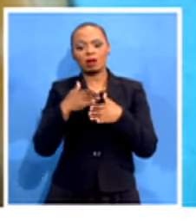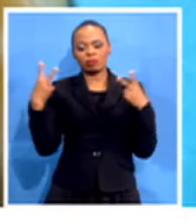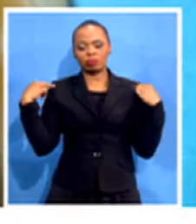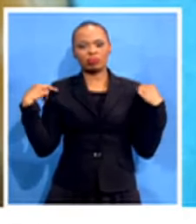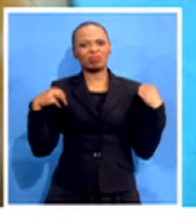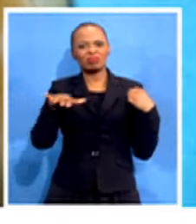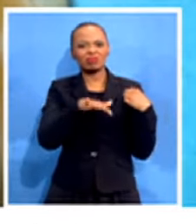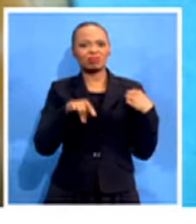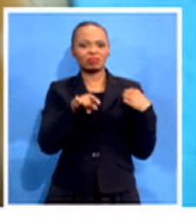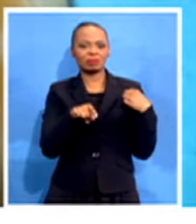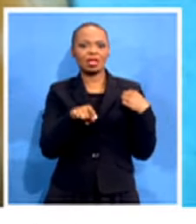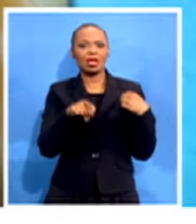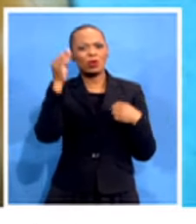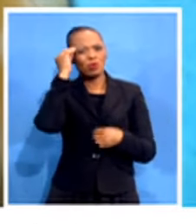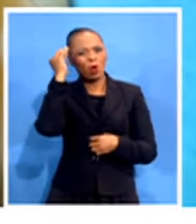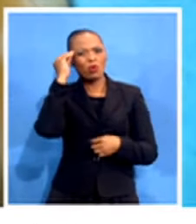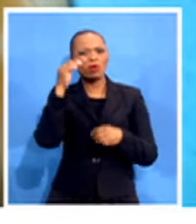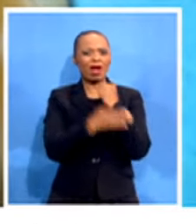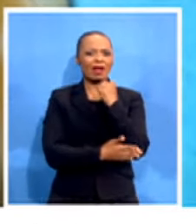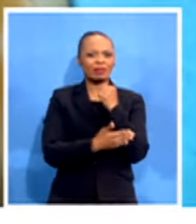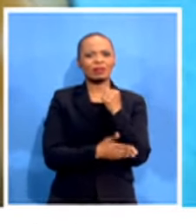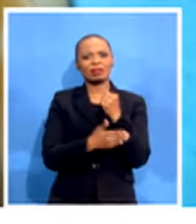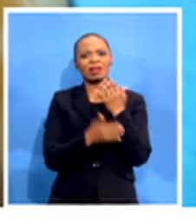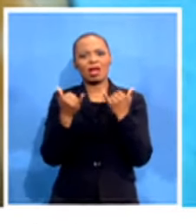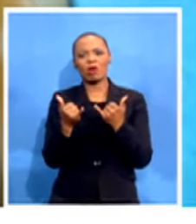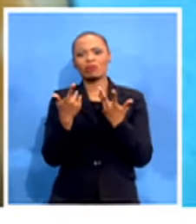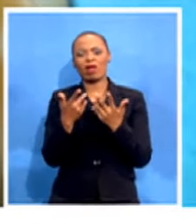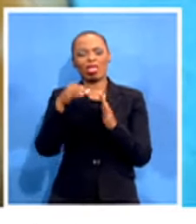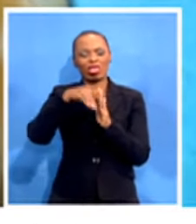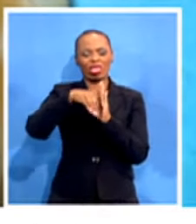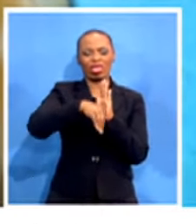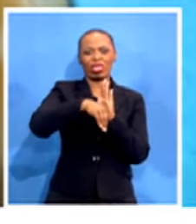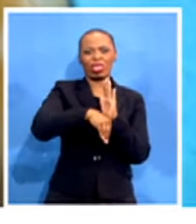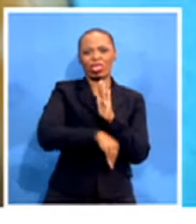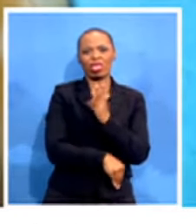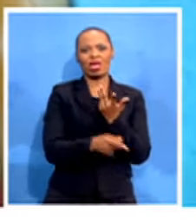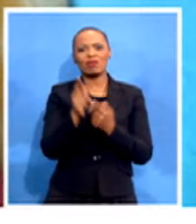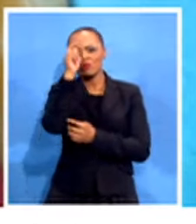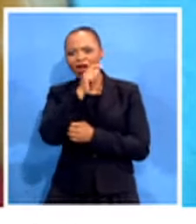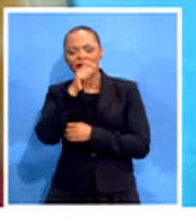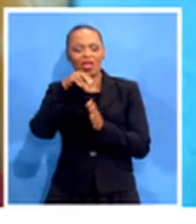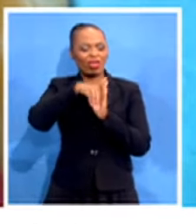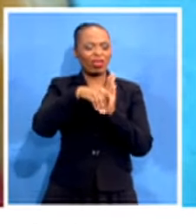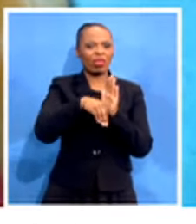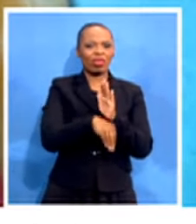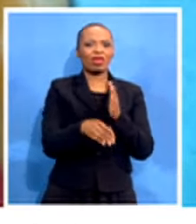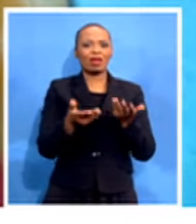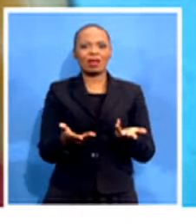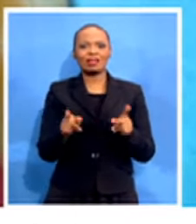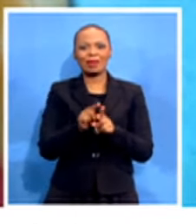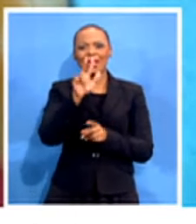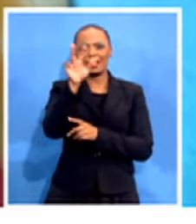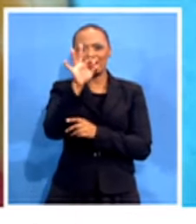that in our country, the training and the numbers have been going down and down and we are not at the current moment even at